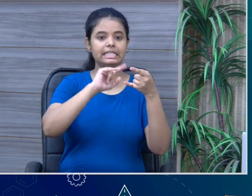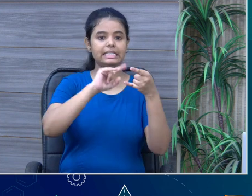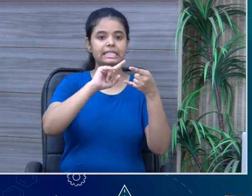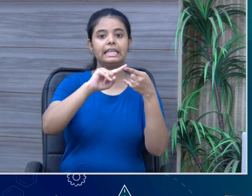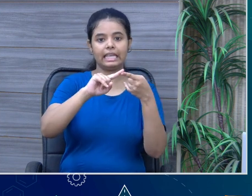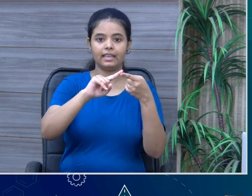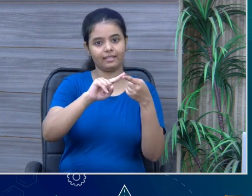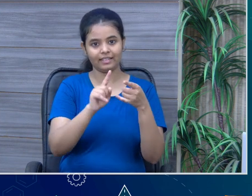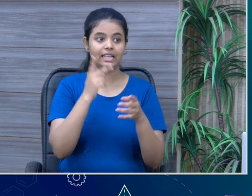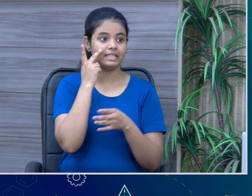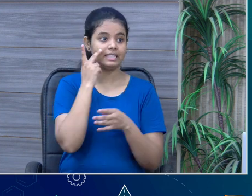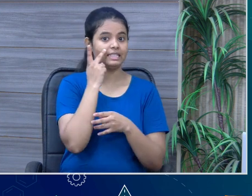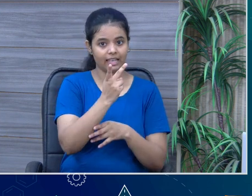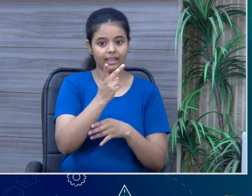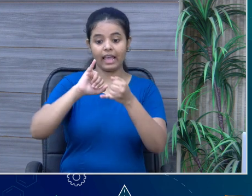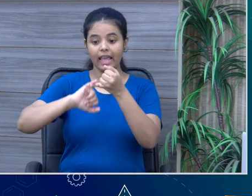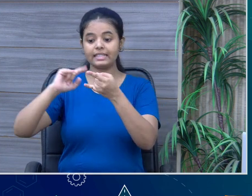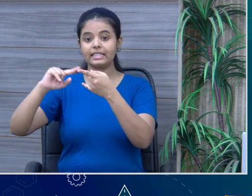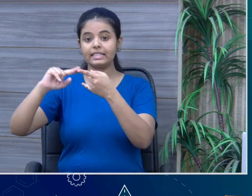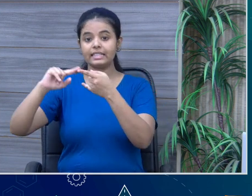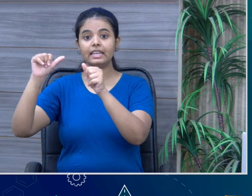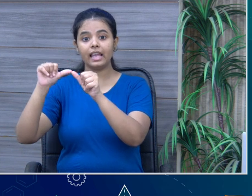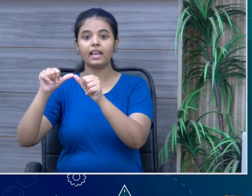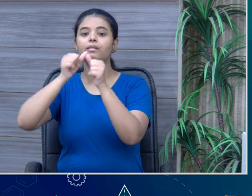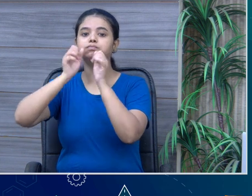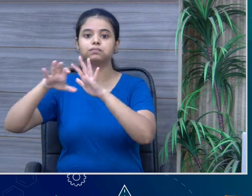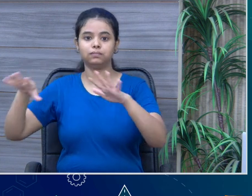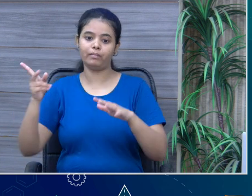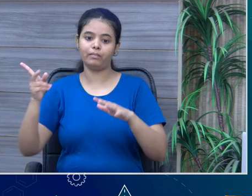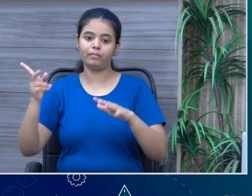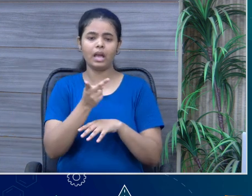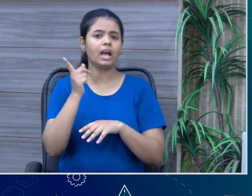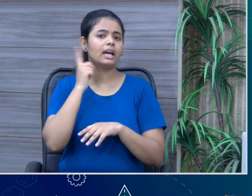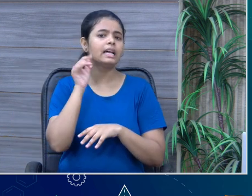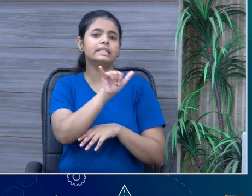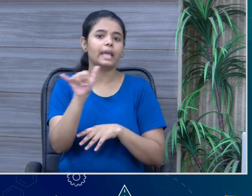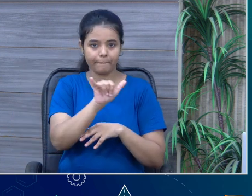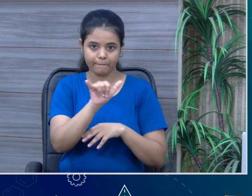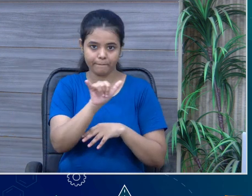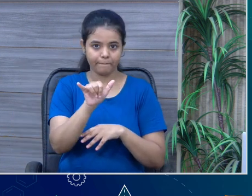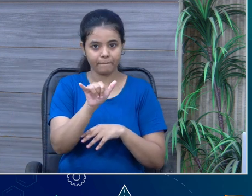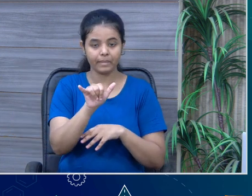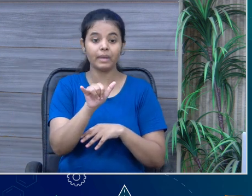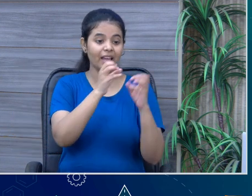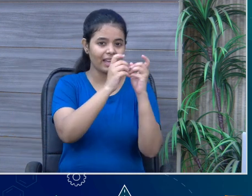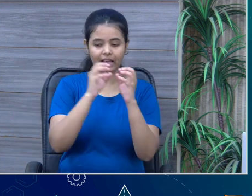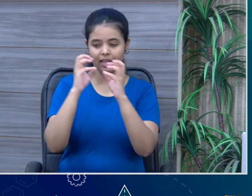and this C is S-E-A. So, the spellings are different but the pronunciation is same. Are